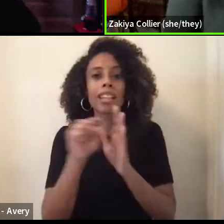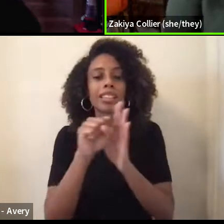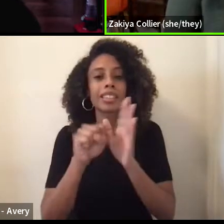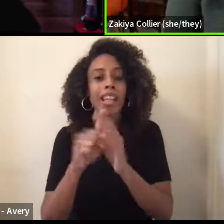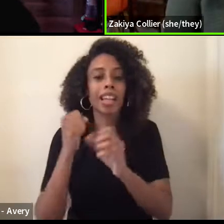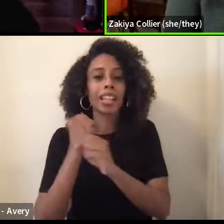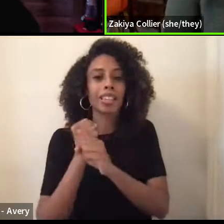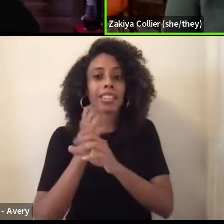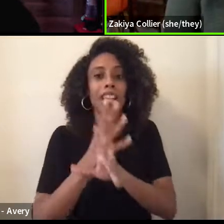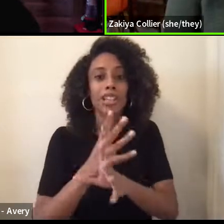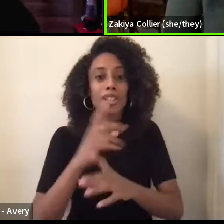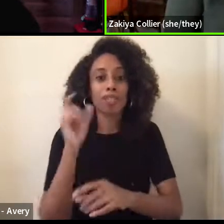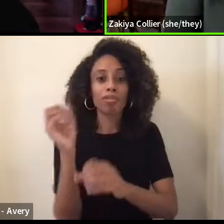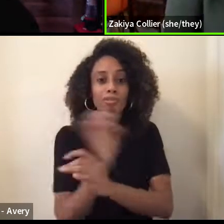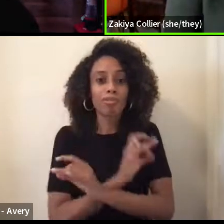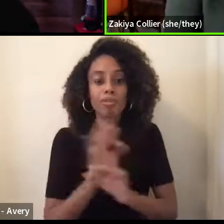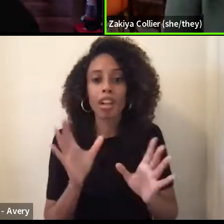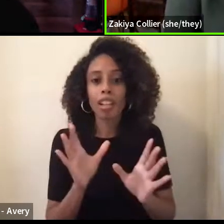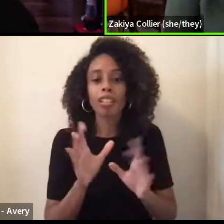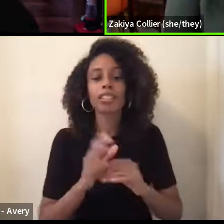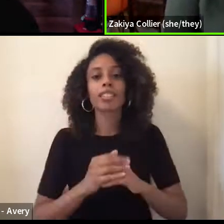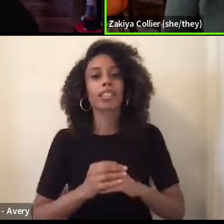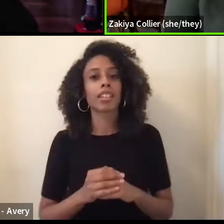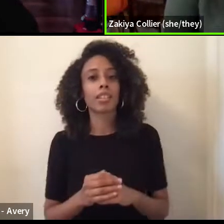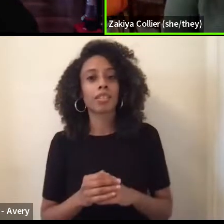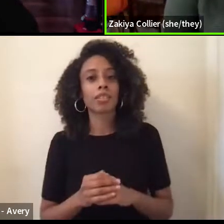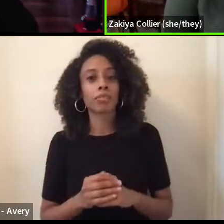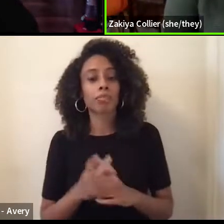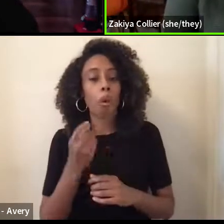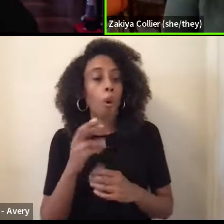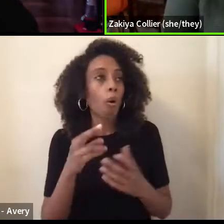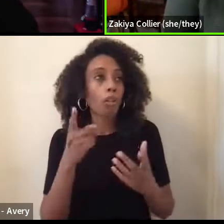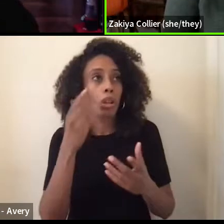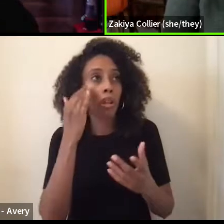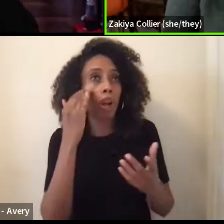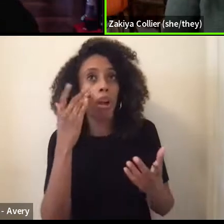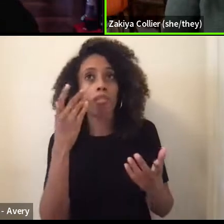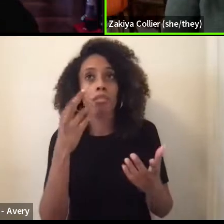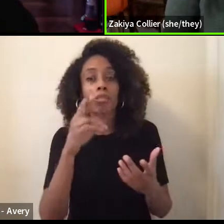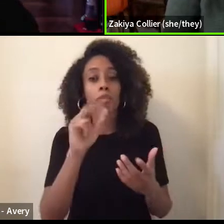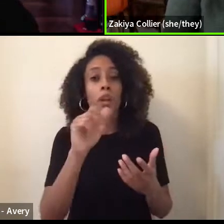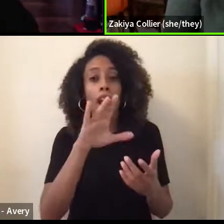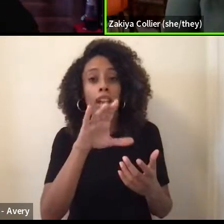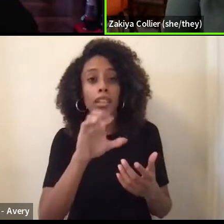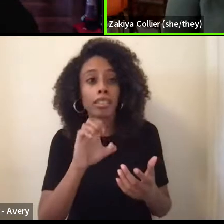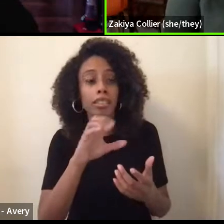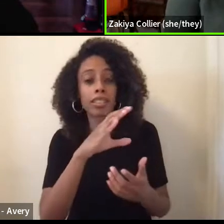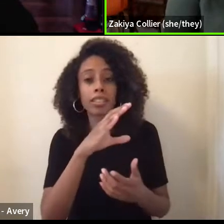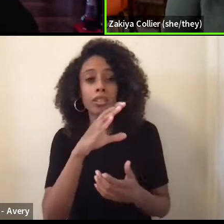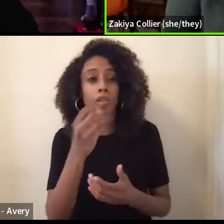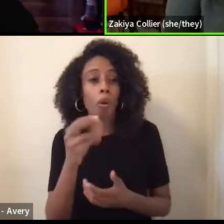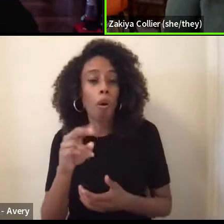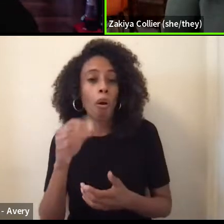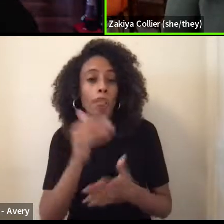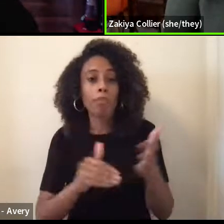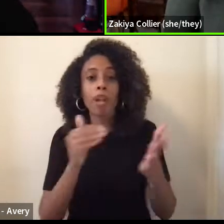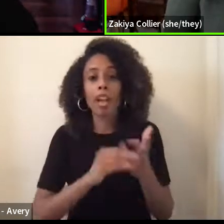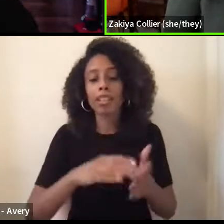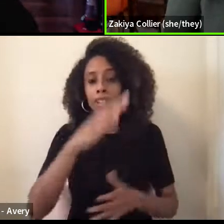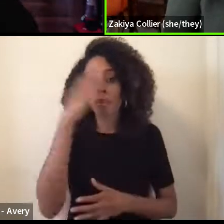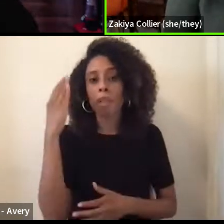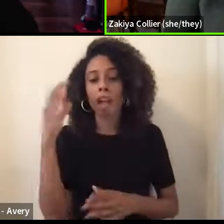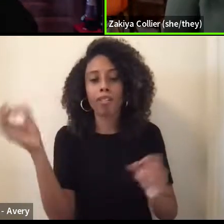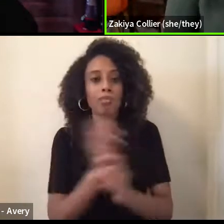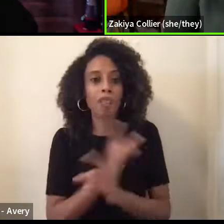violence, um, or, you know, race and anti-Black violence in general, um, making sure to like